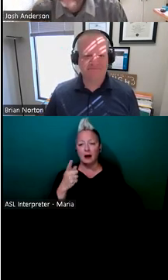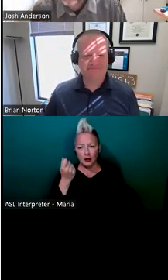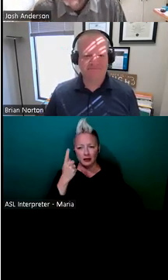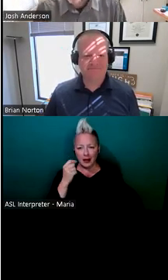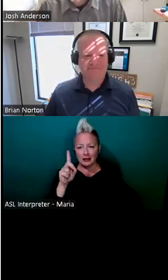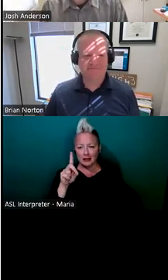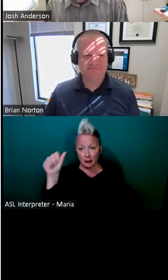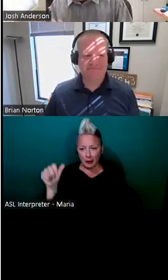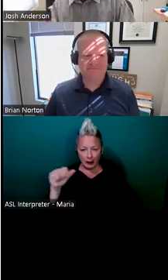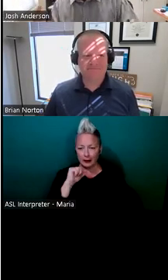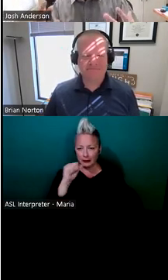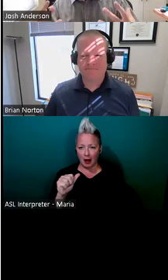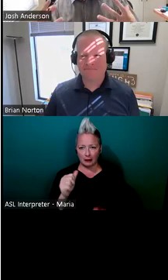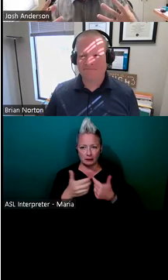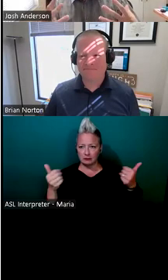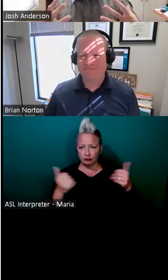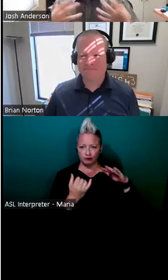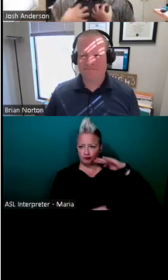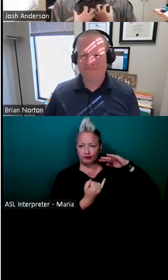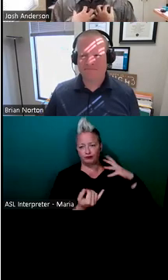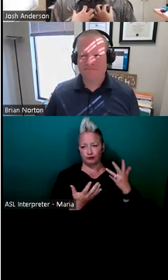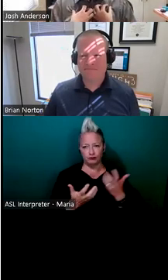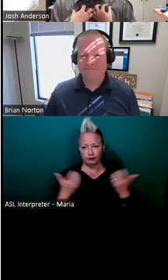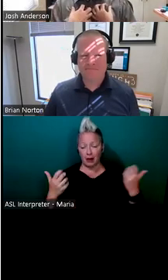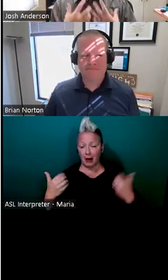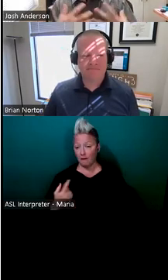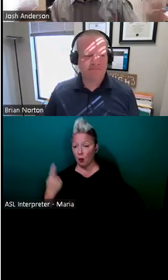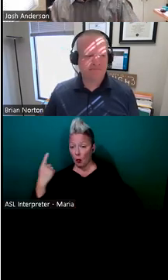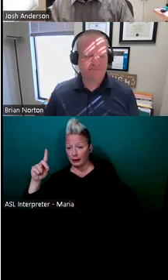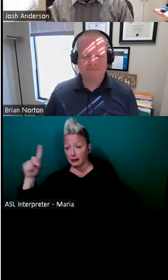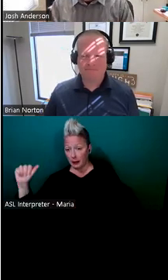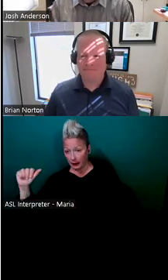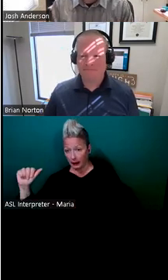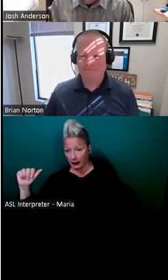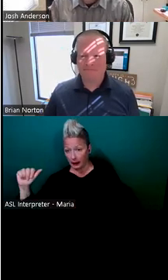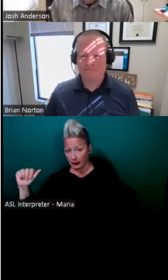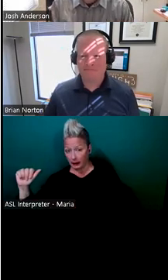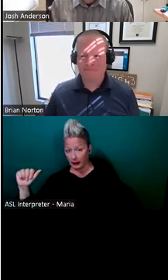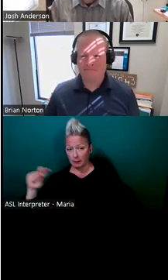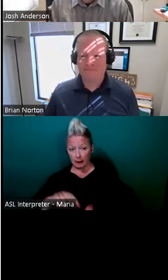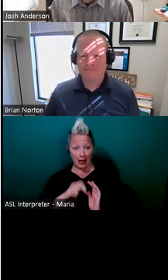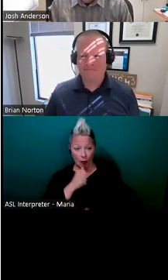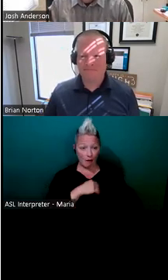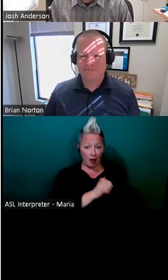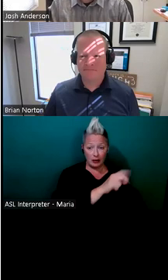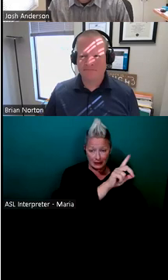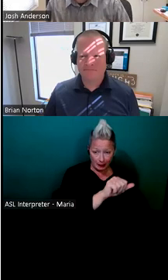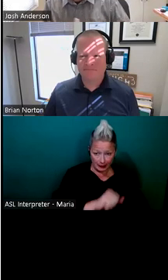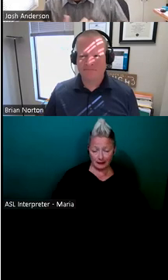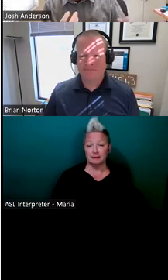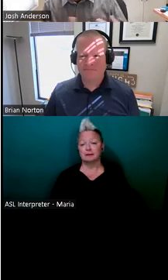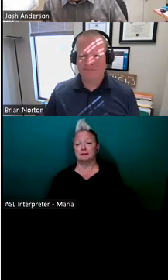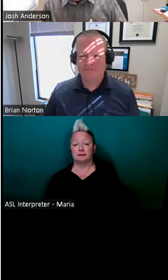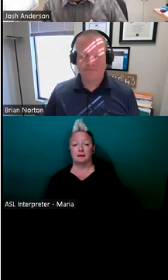vacuum. Just because I have perhaps, uh, one disability does not mean I'm immune from all the others. So this, uh, individual